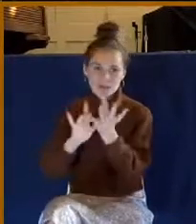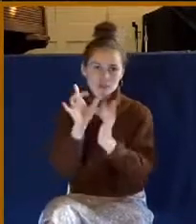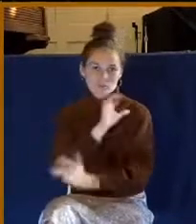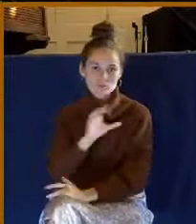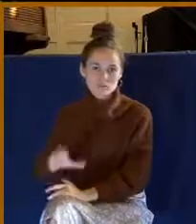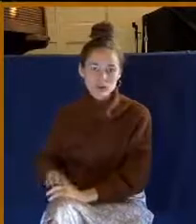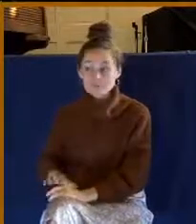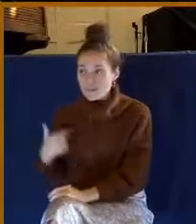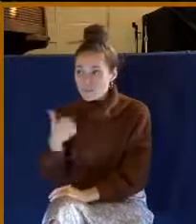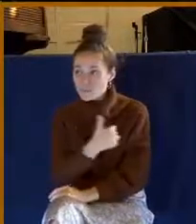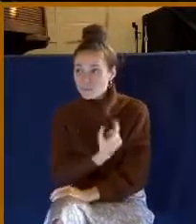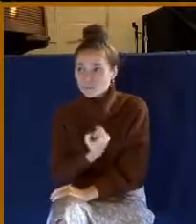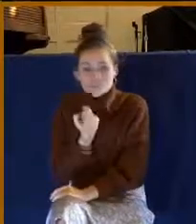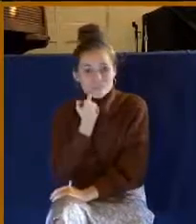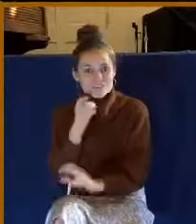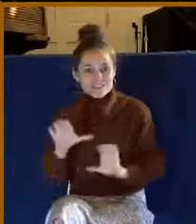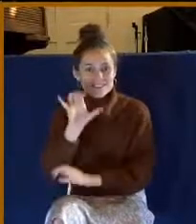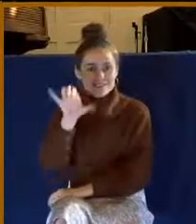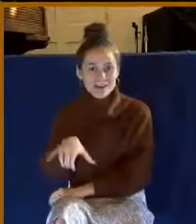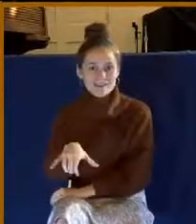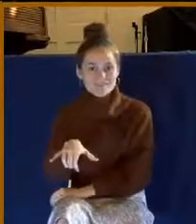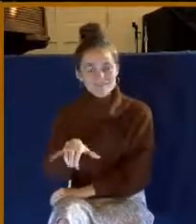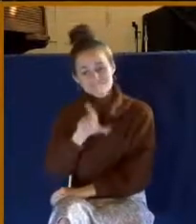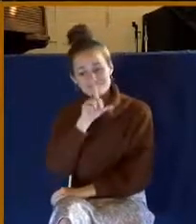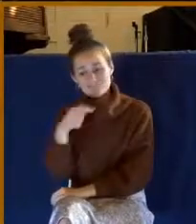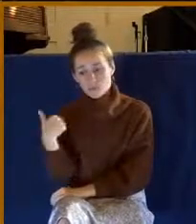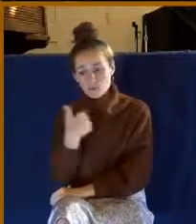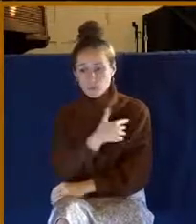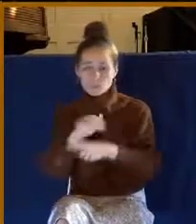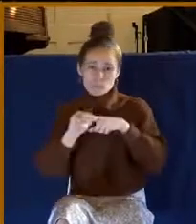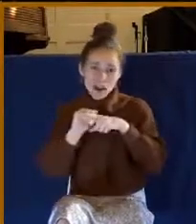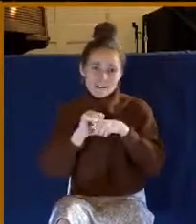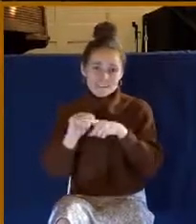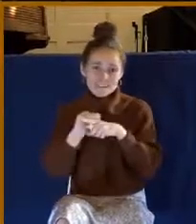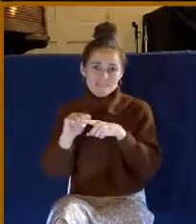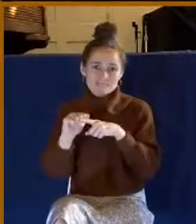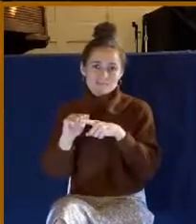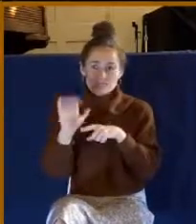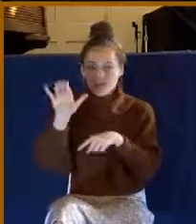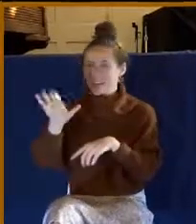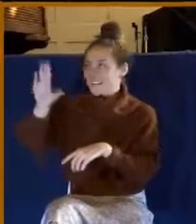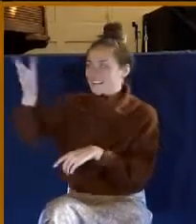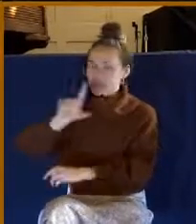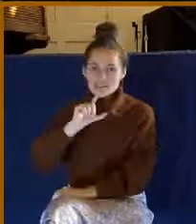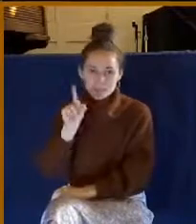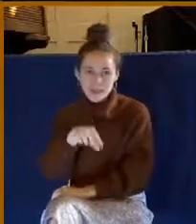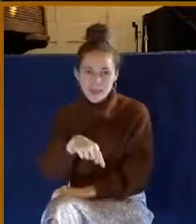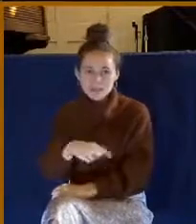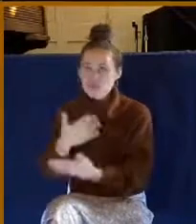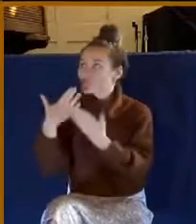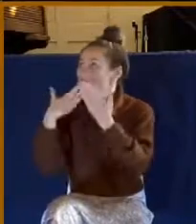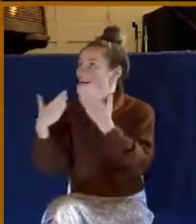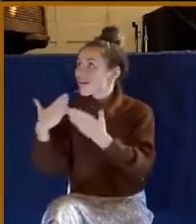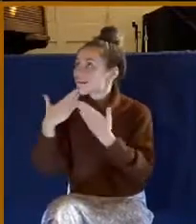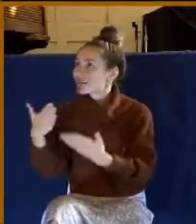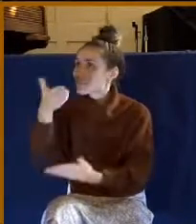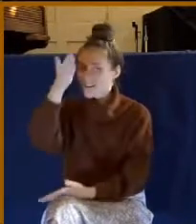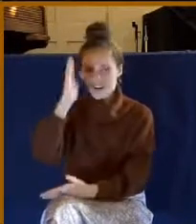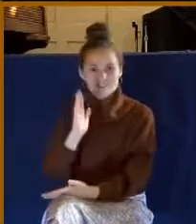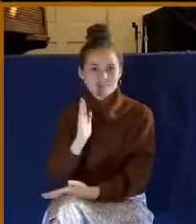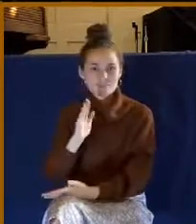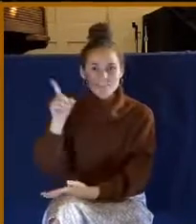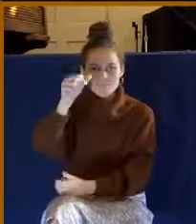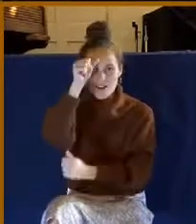we were in our own way practicing that one command to give thanks to God